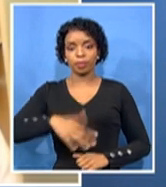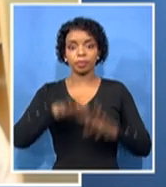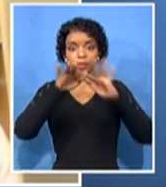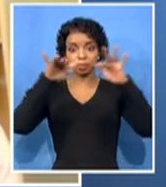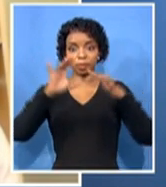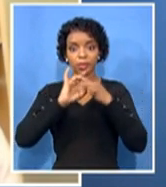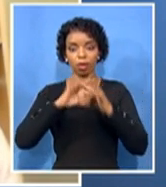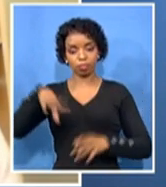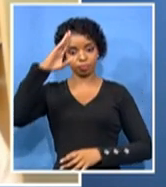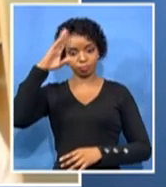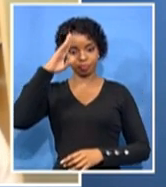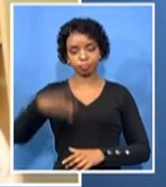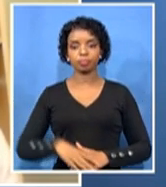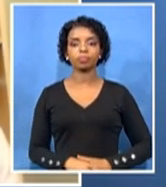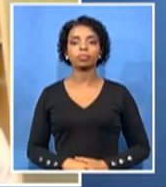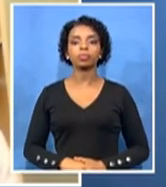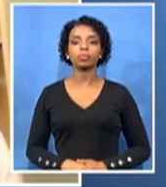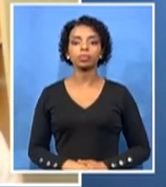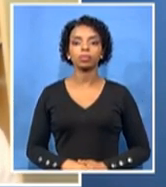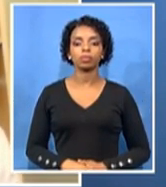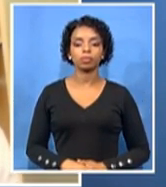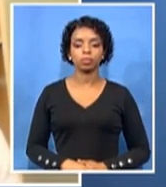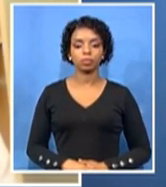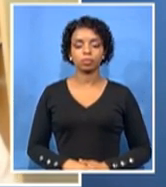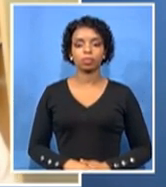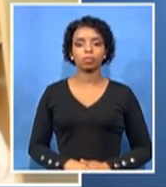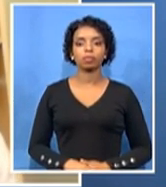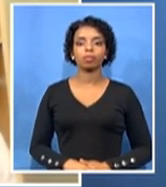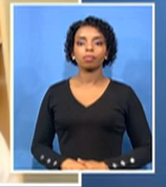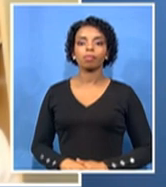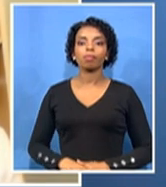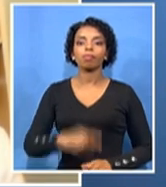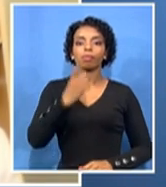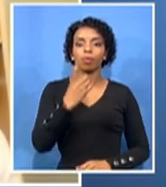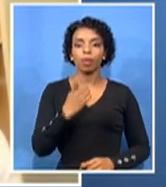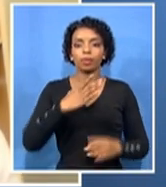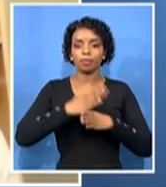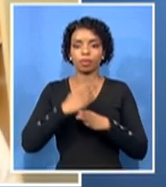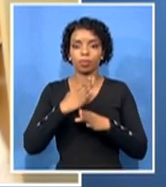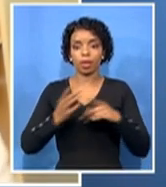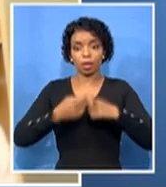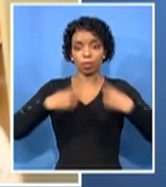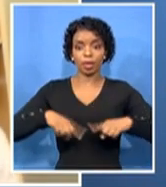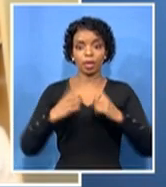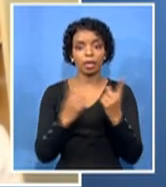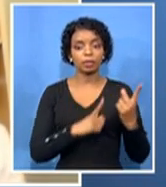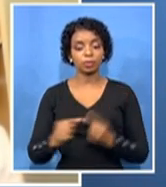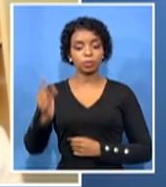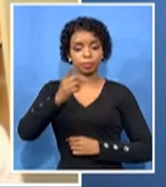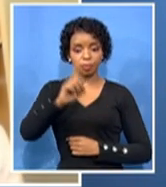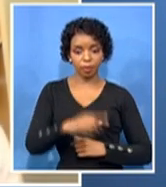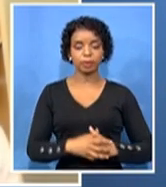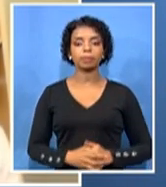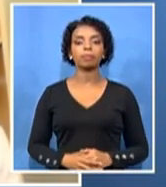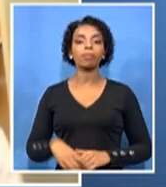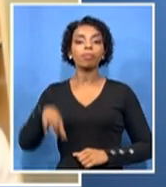Well, one of the work that we do, we really just collect data and analyse it. So,